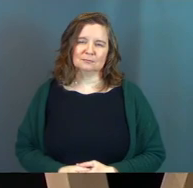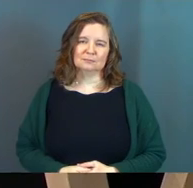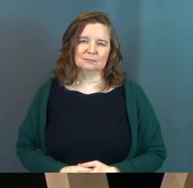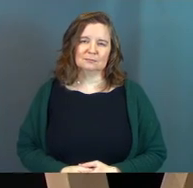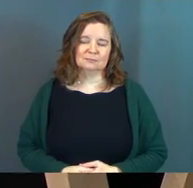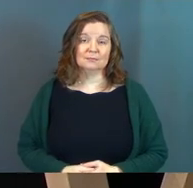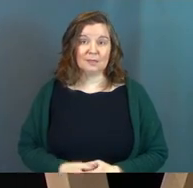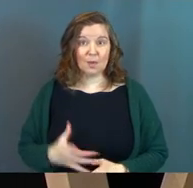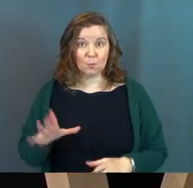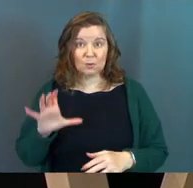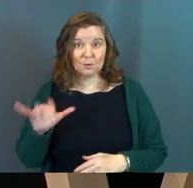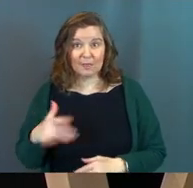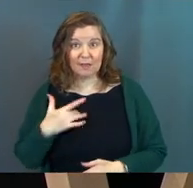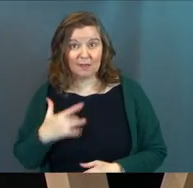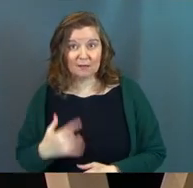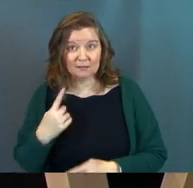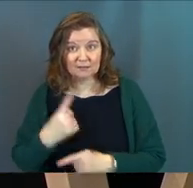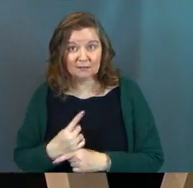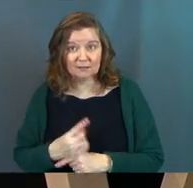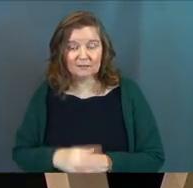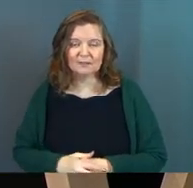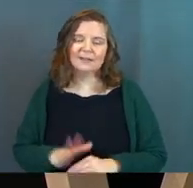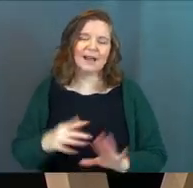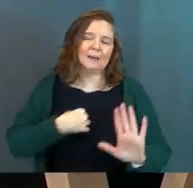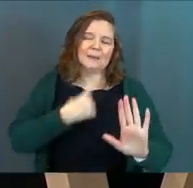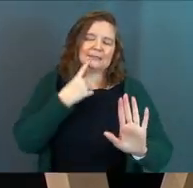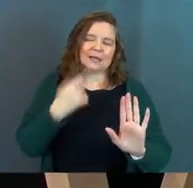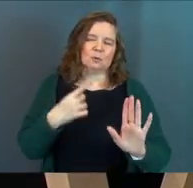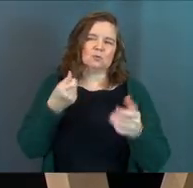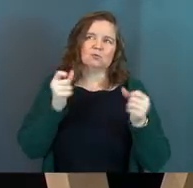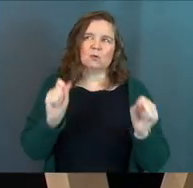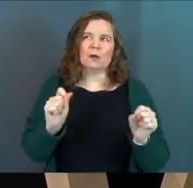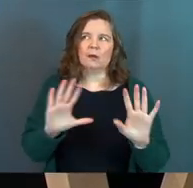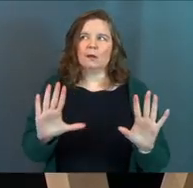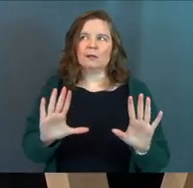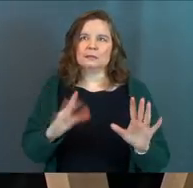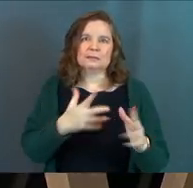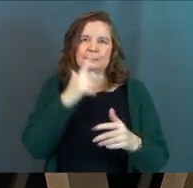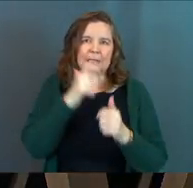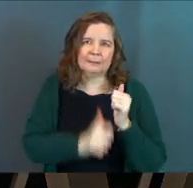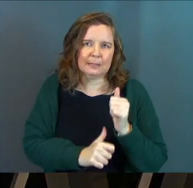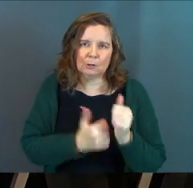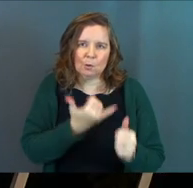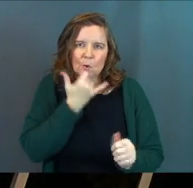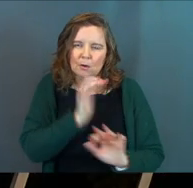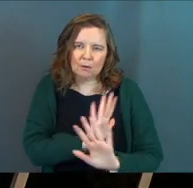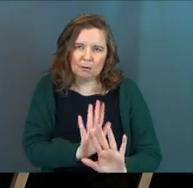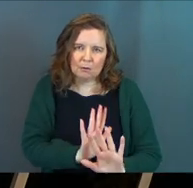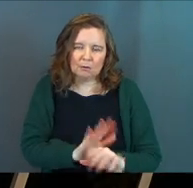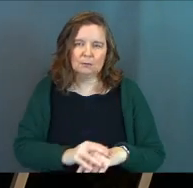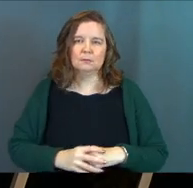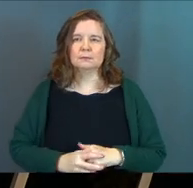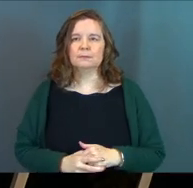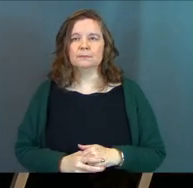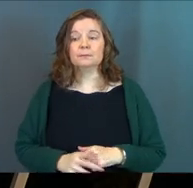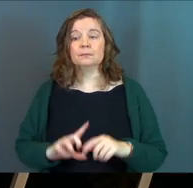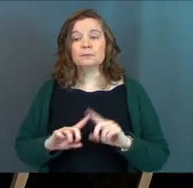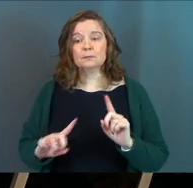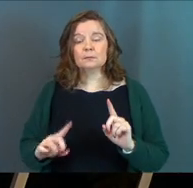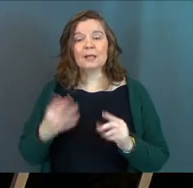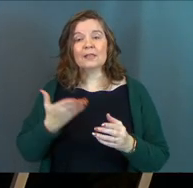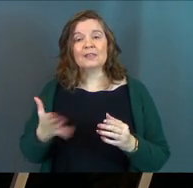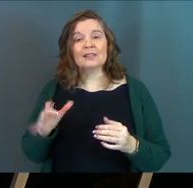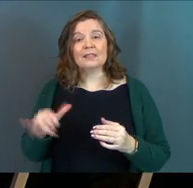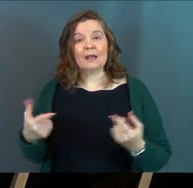And don't we do that? I'm not saying anybody's trying to be mean or trying to be wrong, but